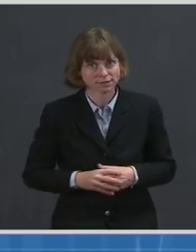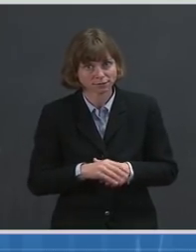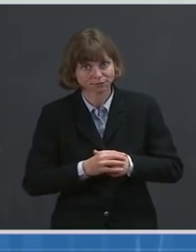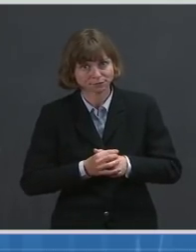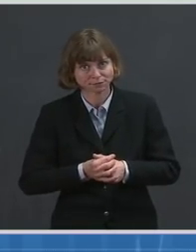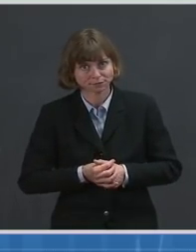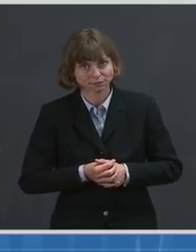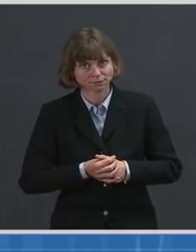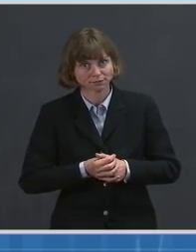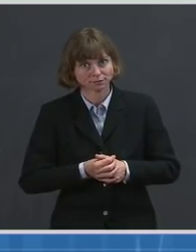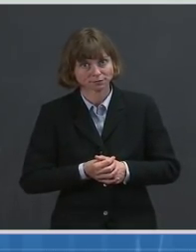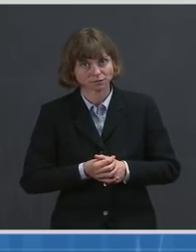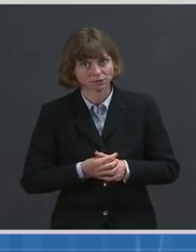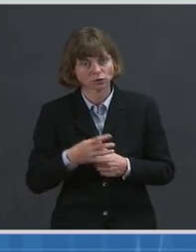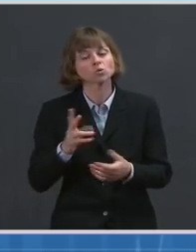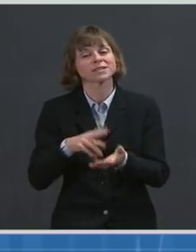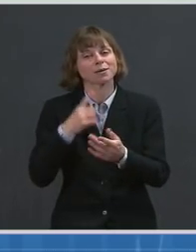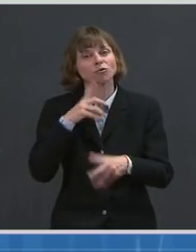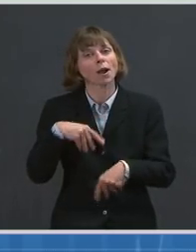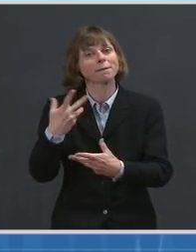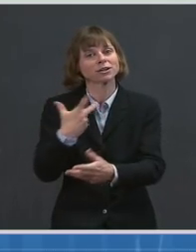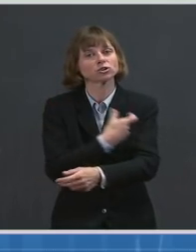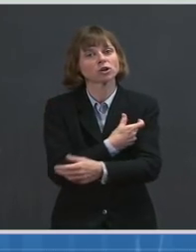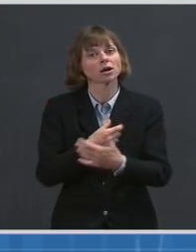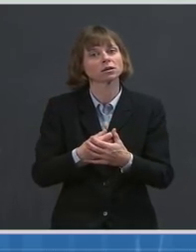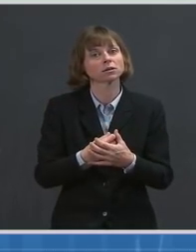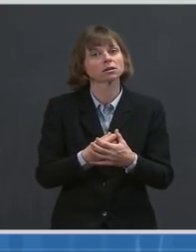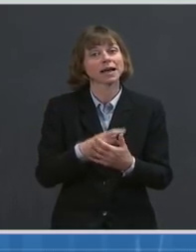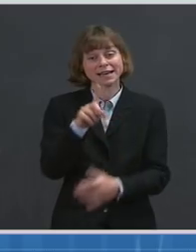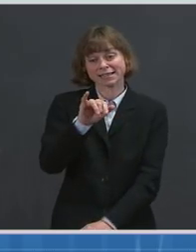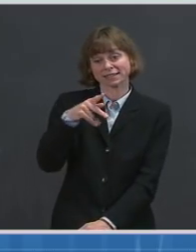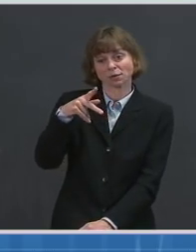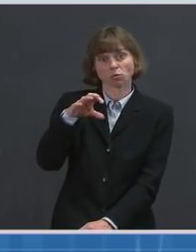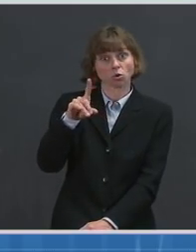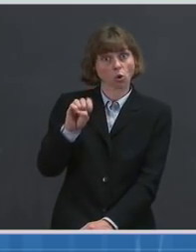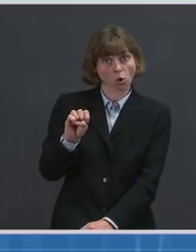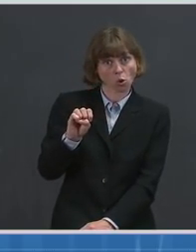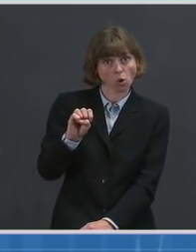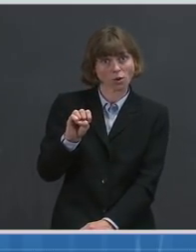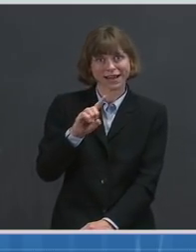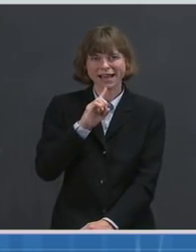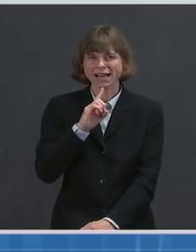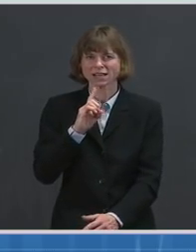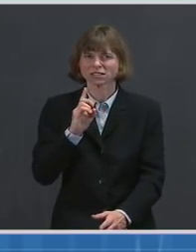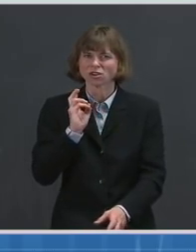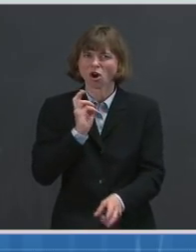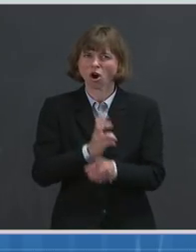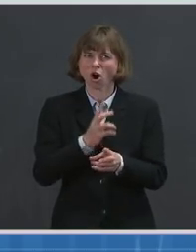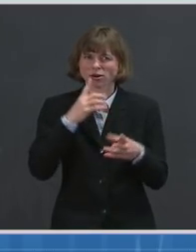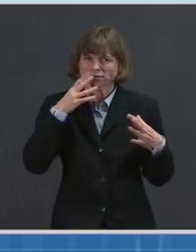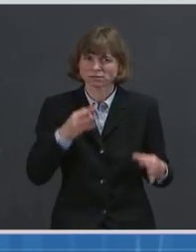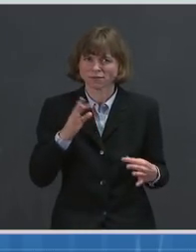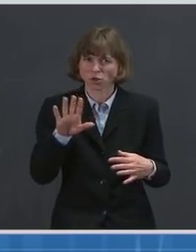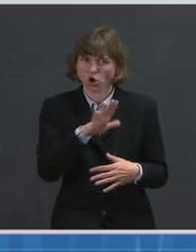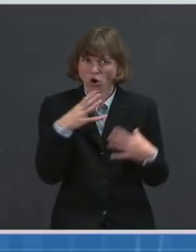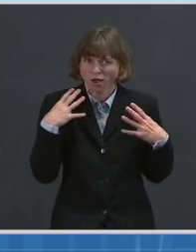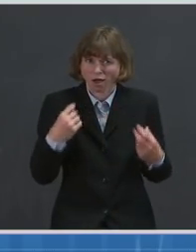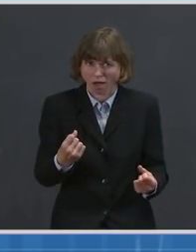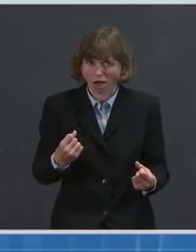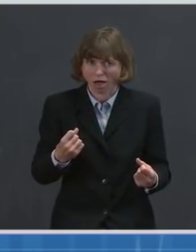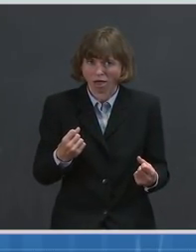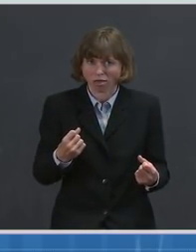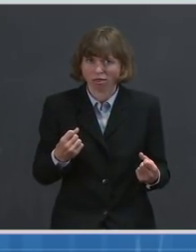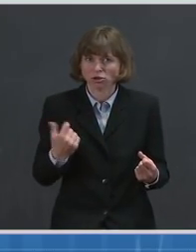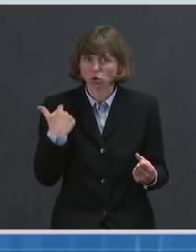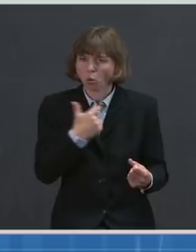We know a person's zip code is a stronger driver of health than their genetic code. So we will continue to prioritize getting the necessary